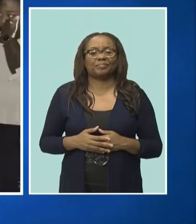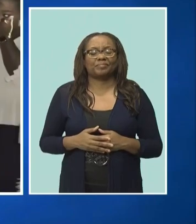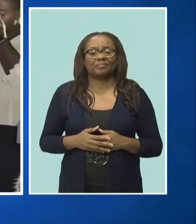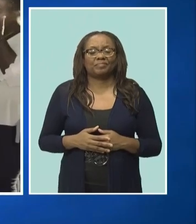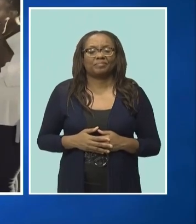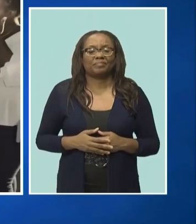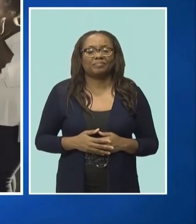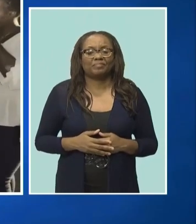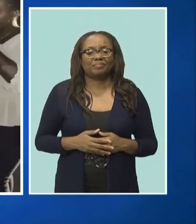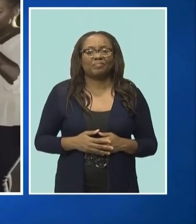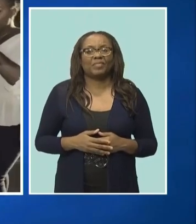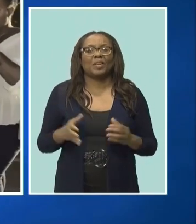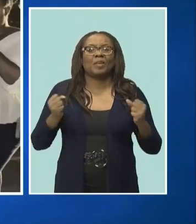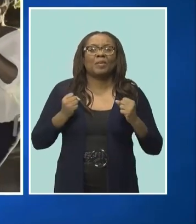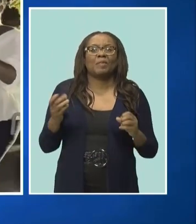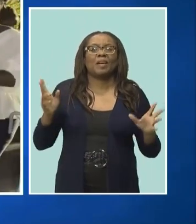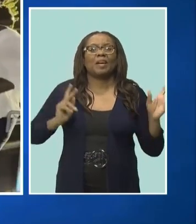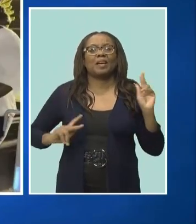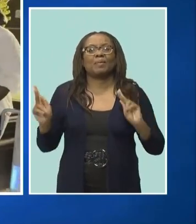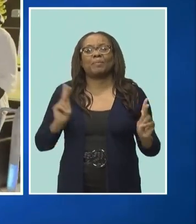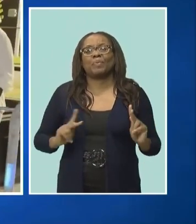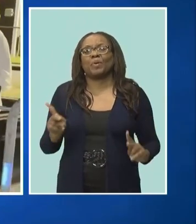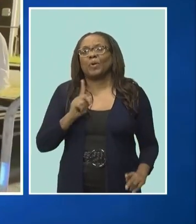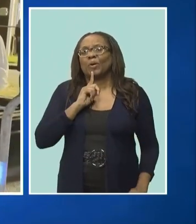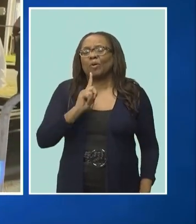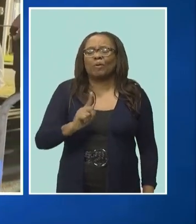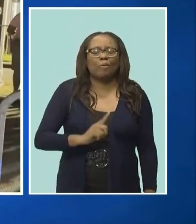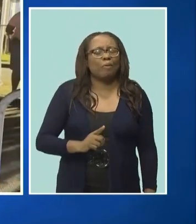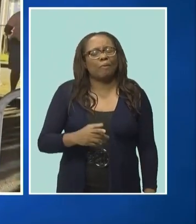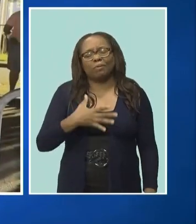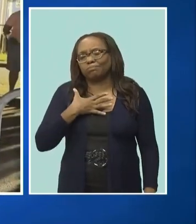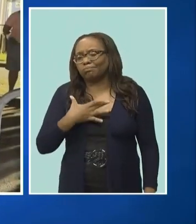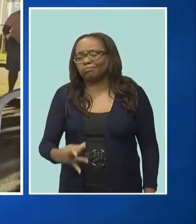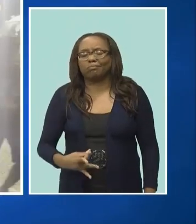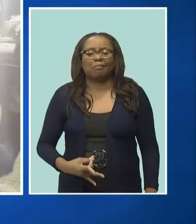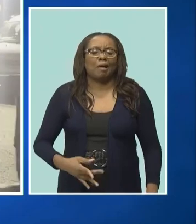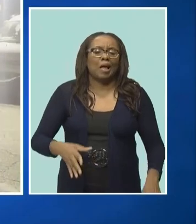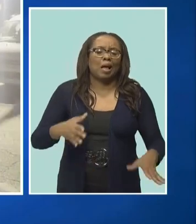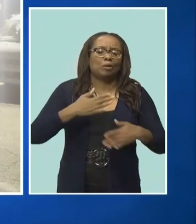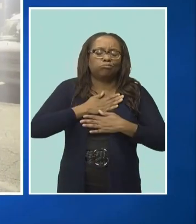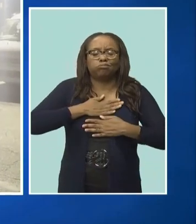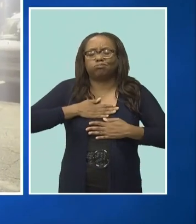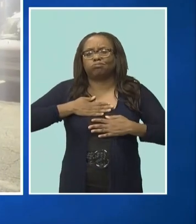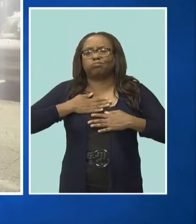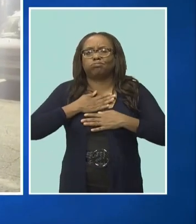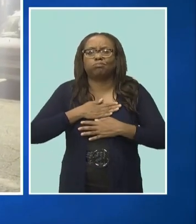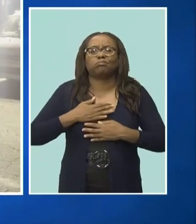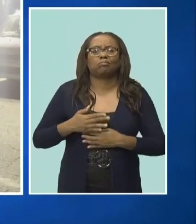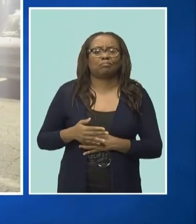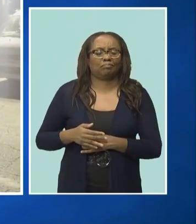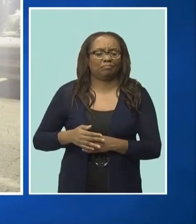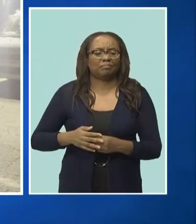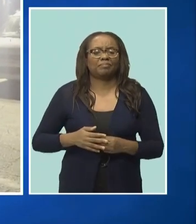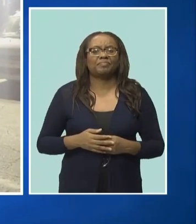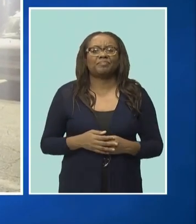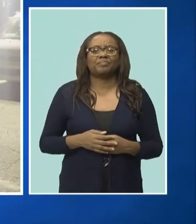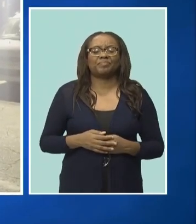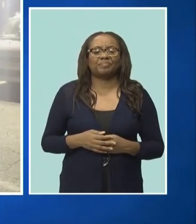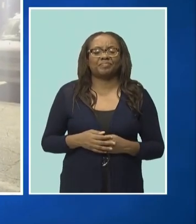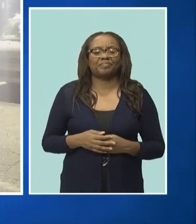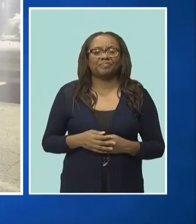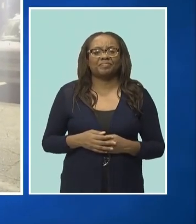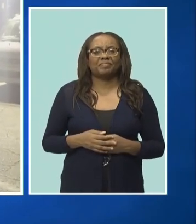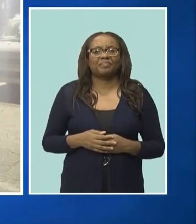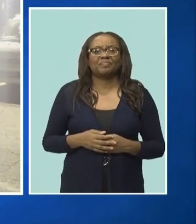also been welcomed by many, including parliamentary representative Trevor Prescott and residents. The selection of the music was extremely good